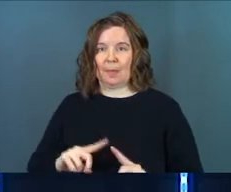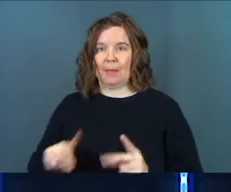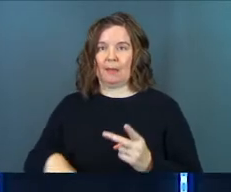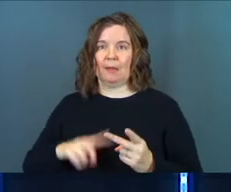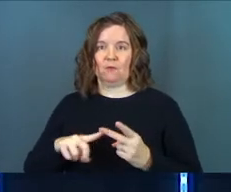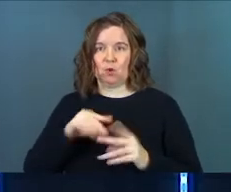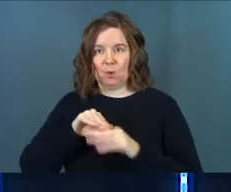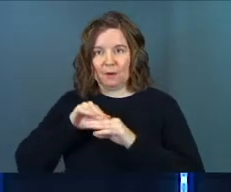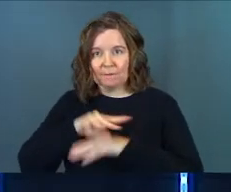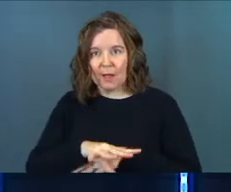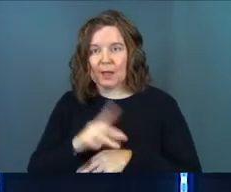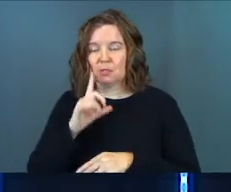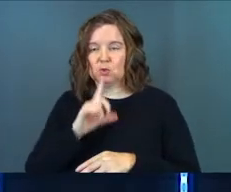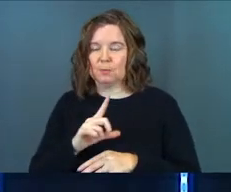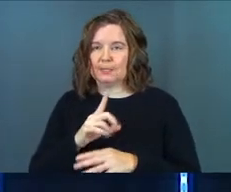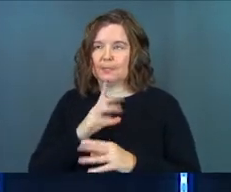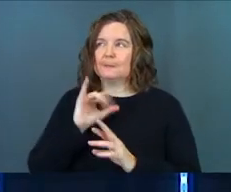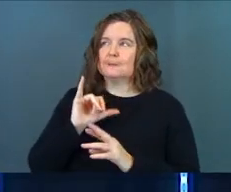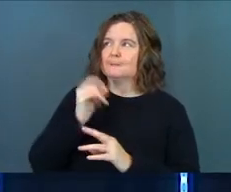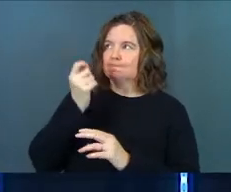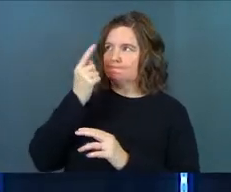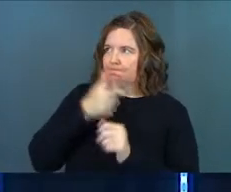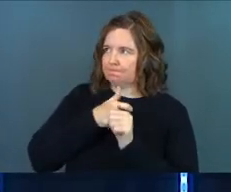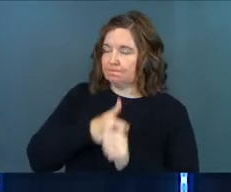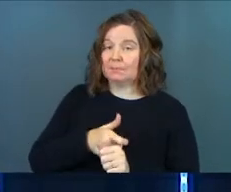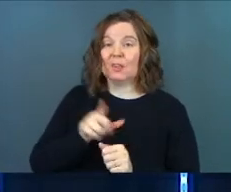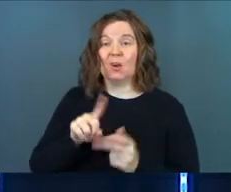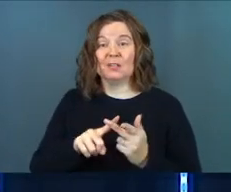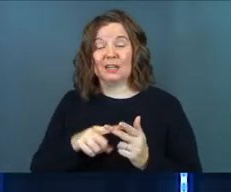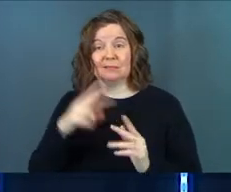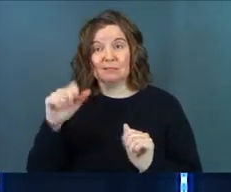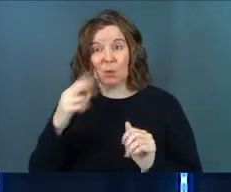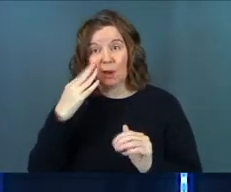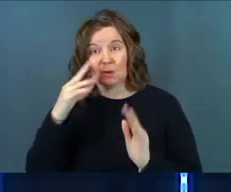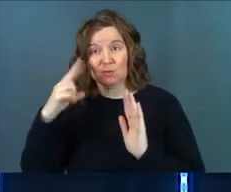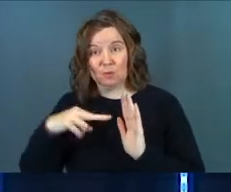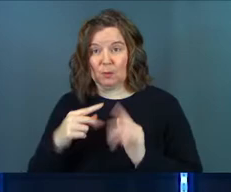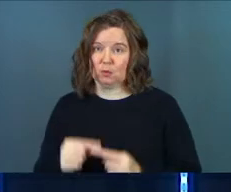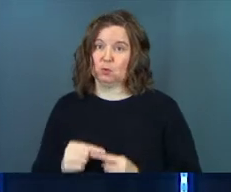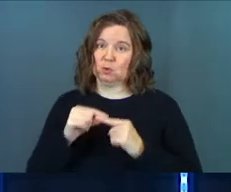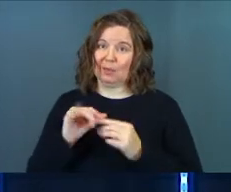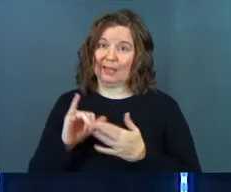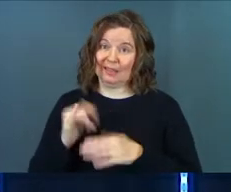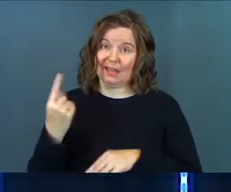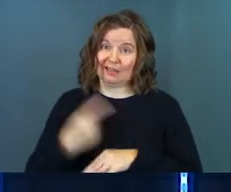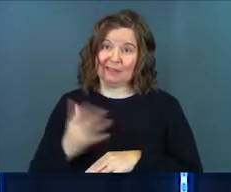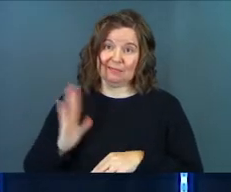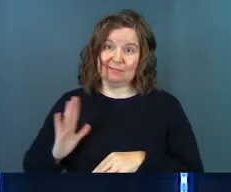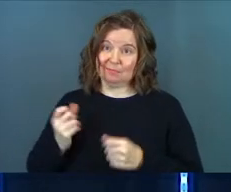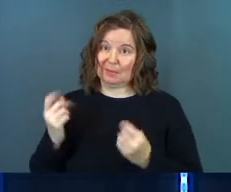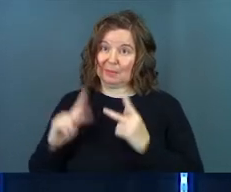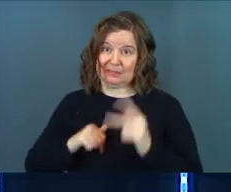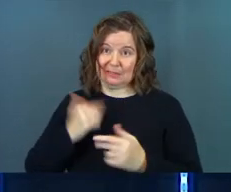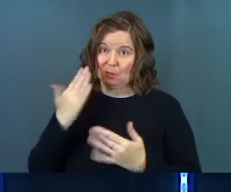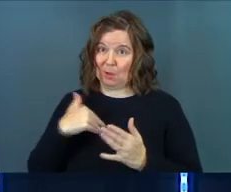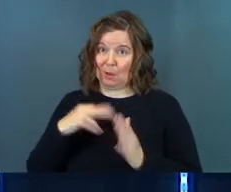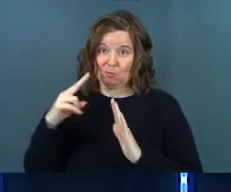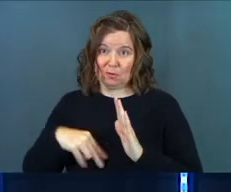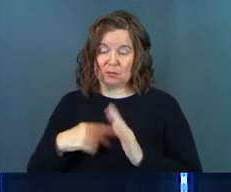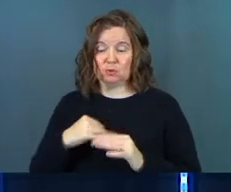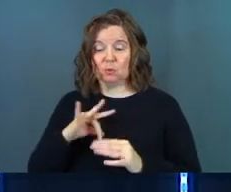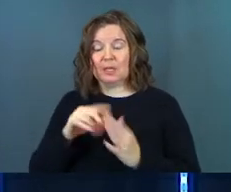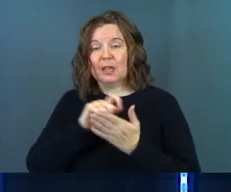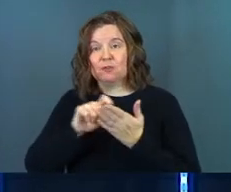for your advice, to be heeded. They also had to be literate, which was unique in that day and age. He had to be literate because